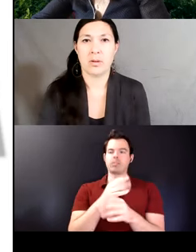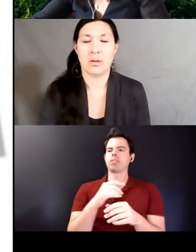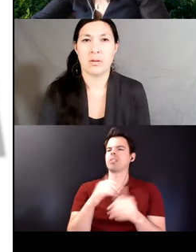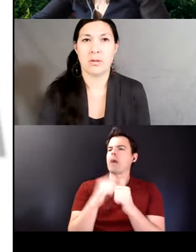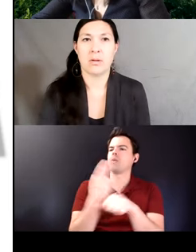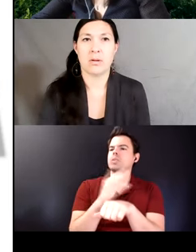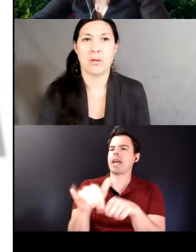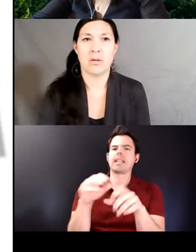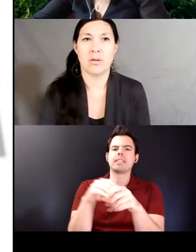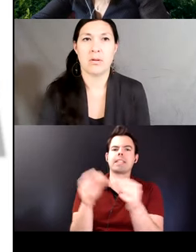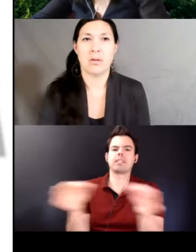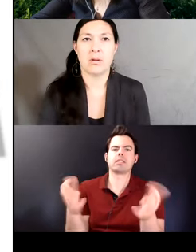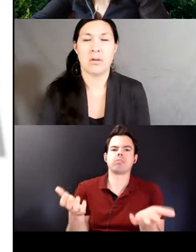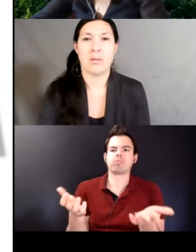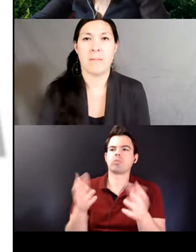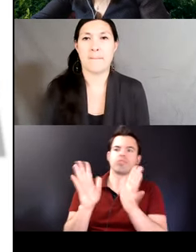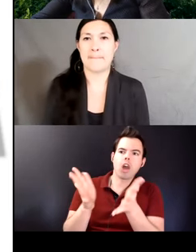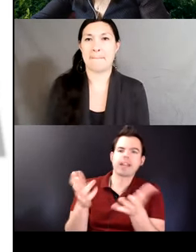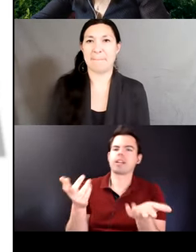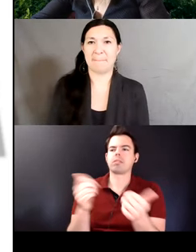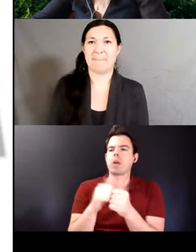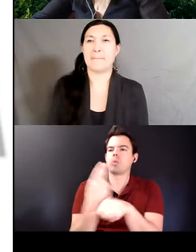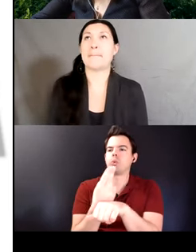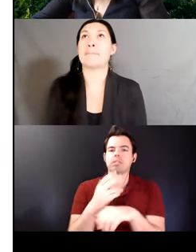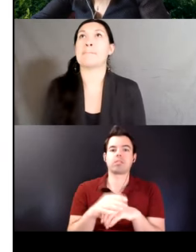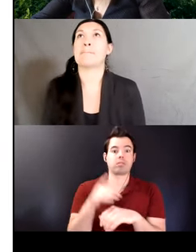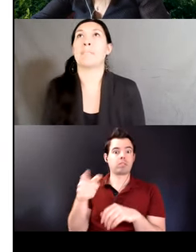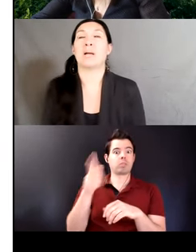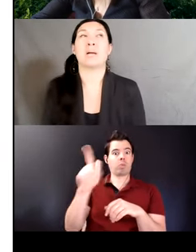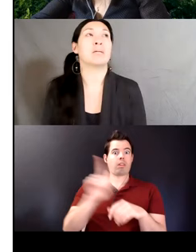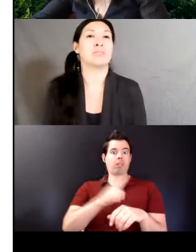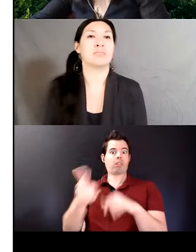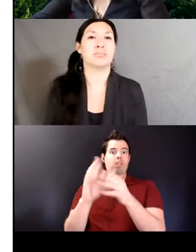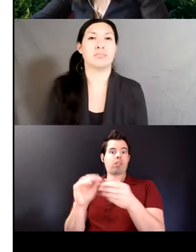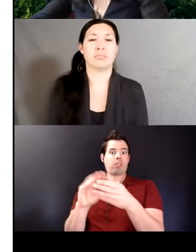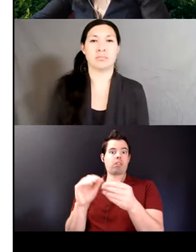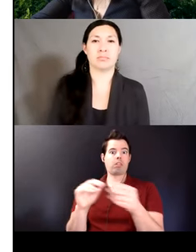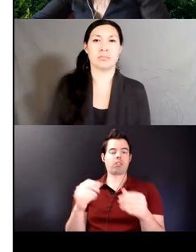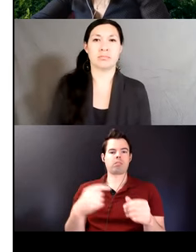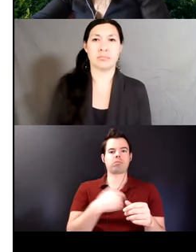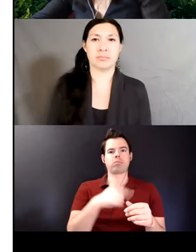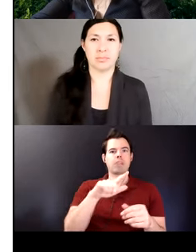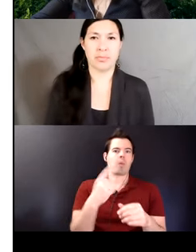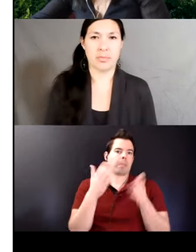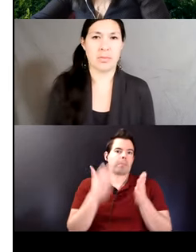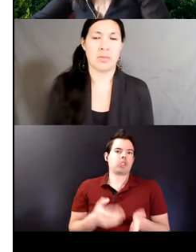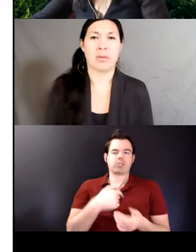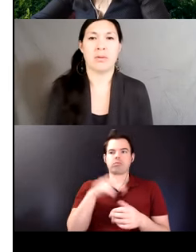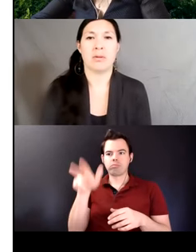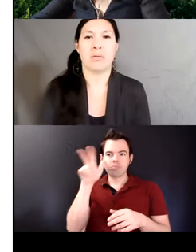form in a phrase including a context I use my L1 intuitions to analyze the data